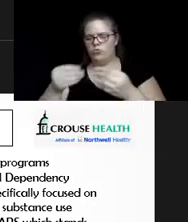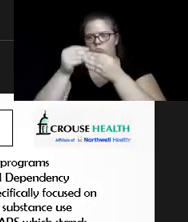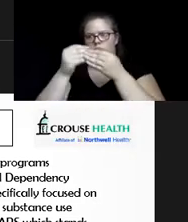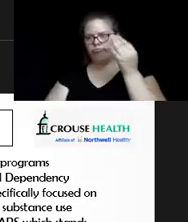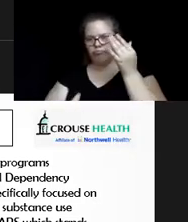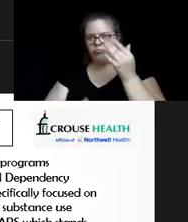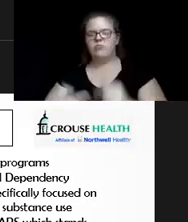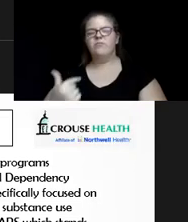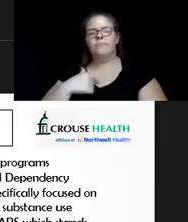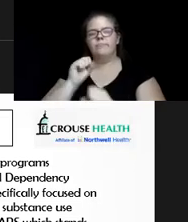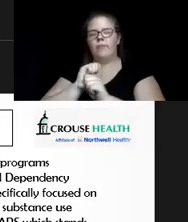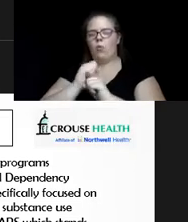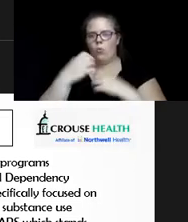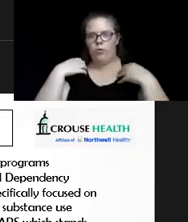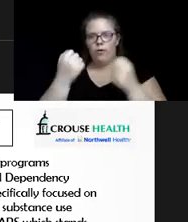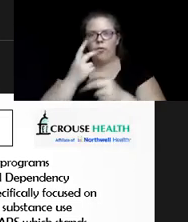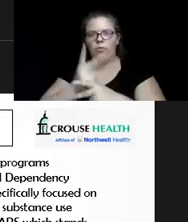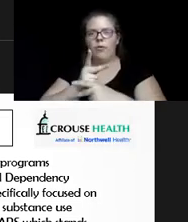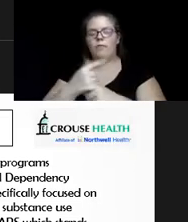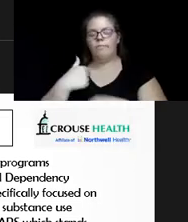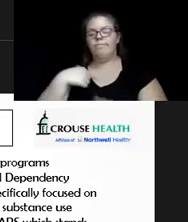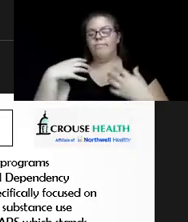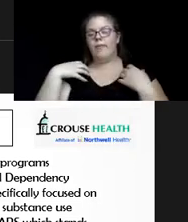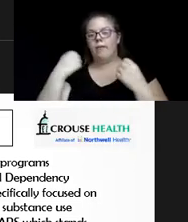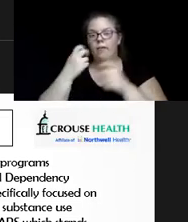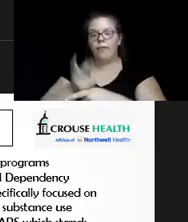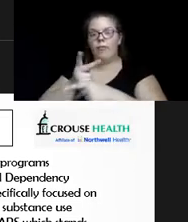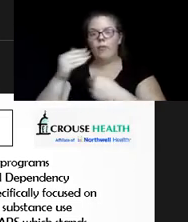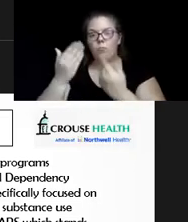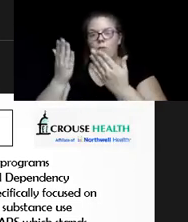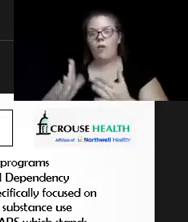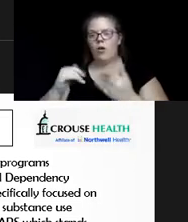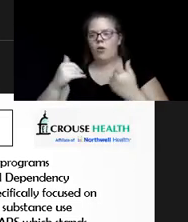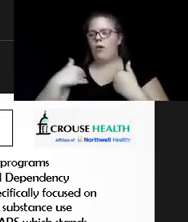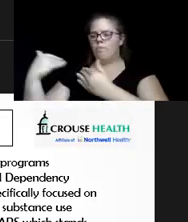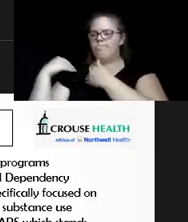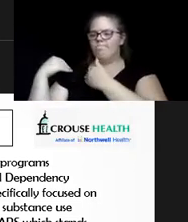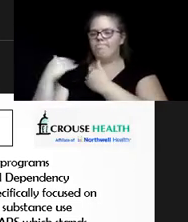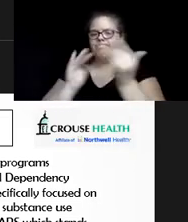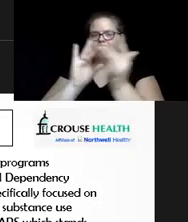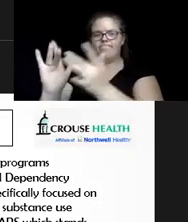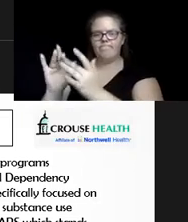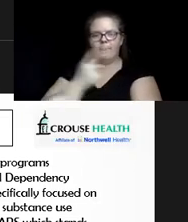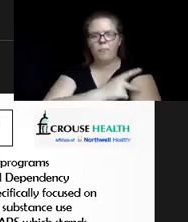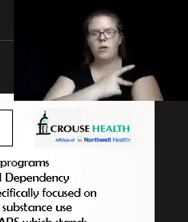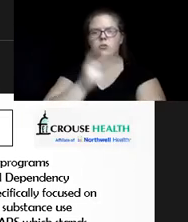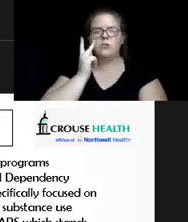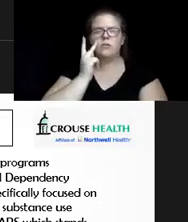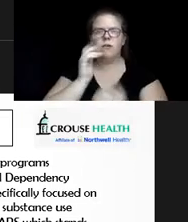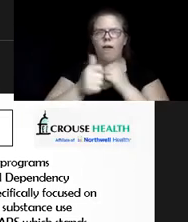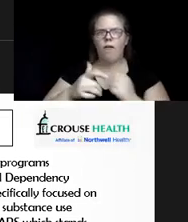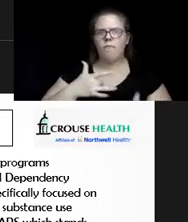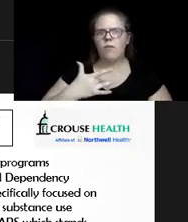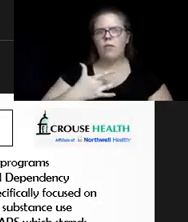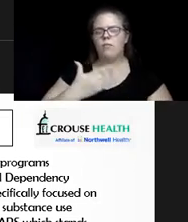I work in healthcare. As an healthcare provider, I have an obligation to reach out to my patients to see how they're feeling. The good thing about